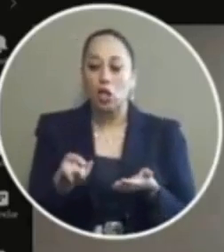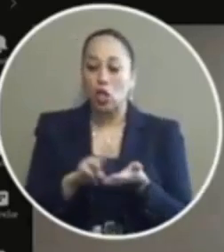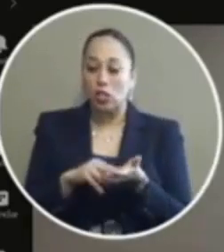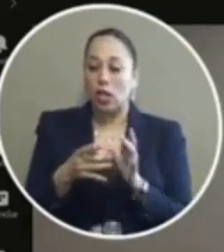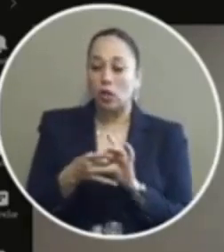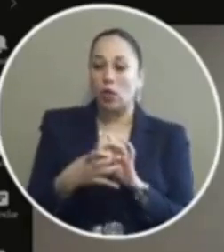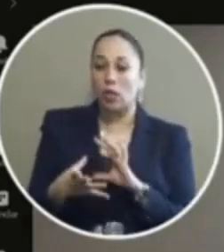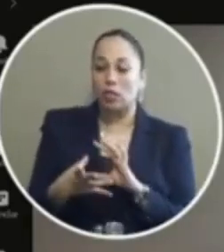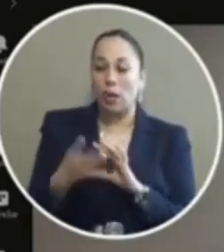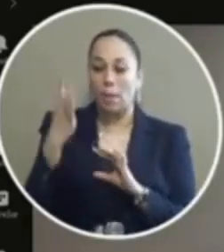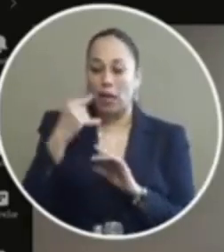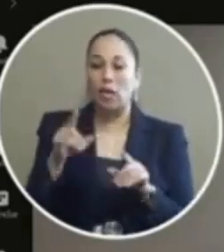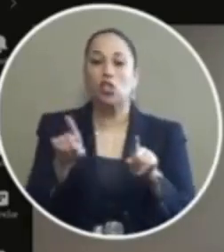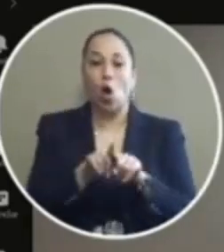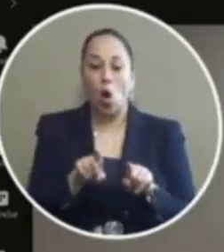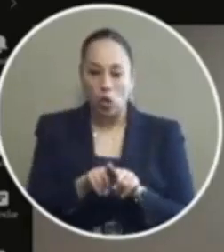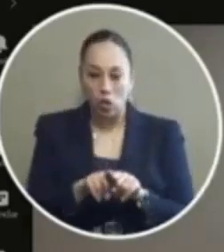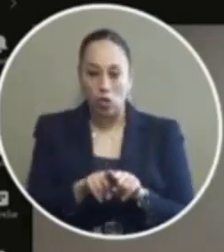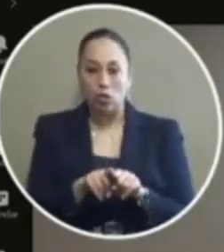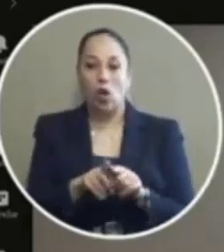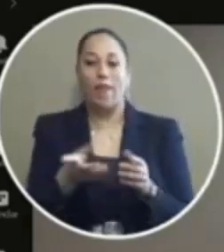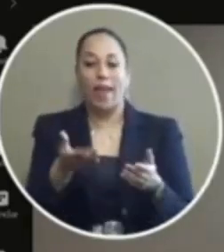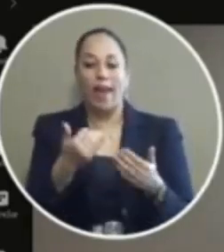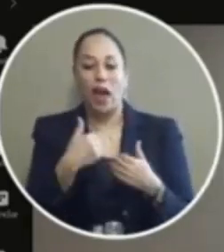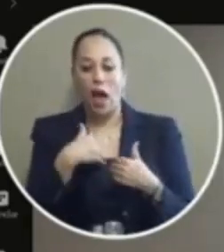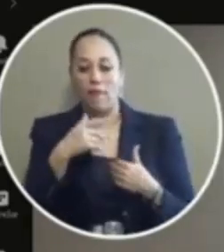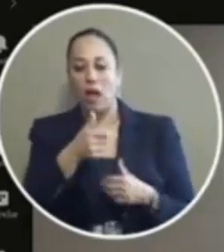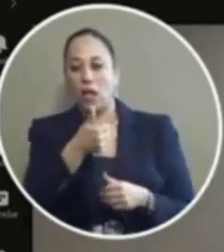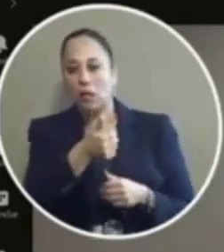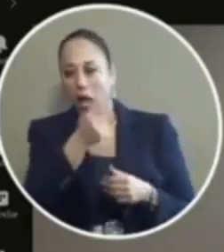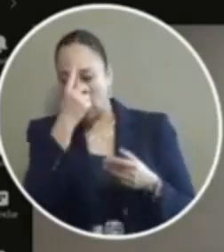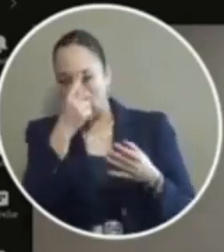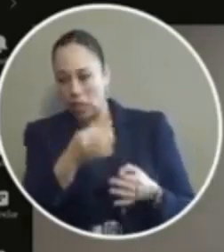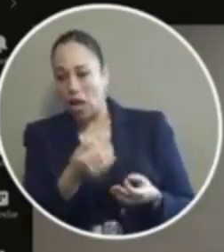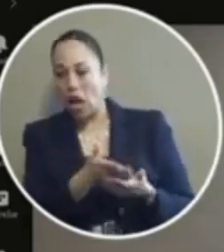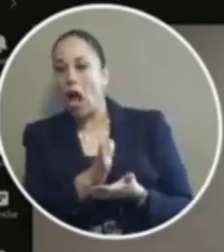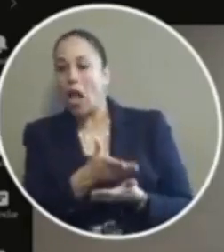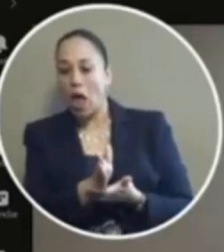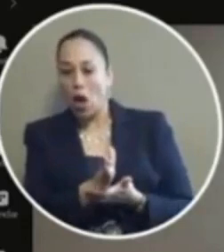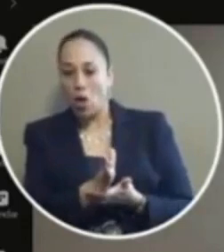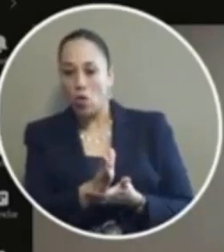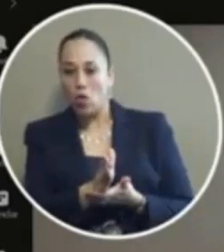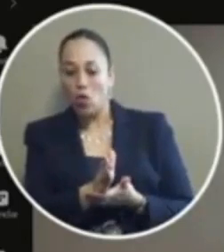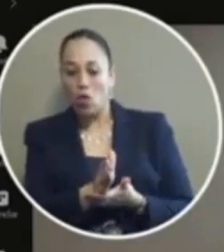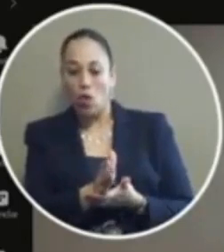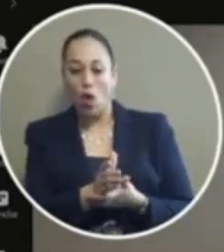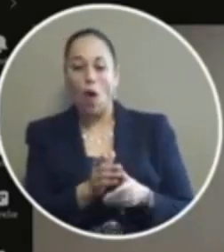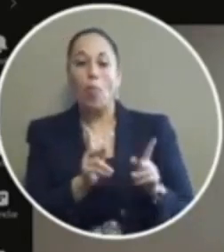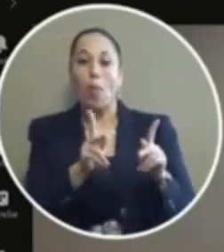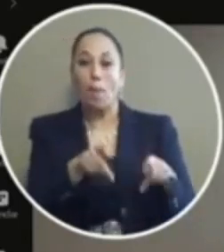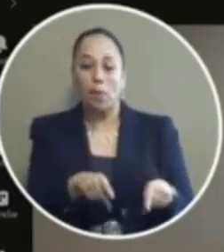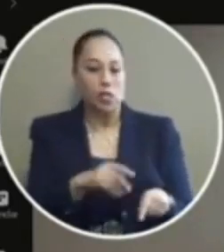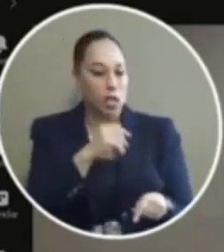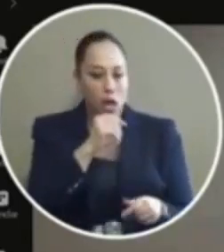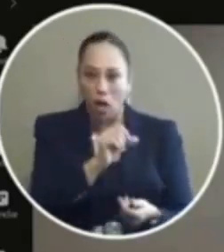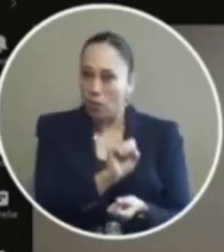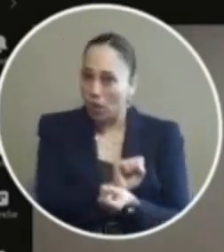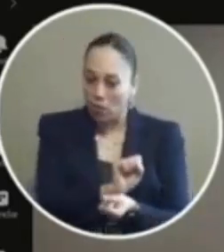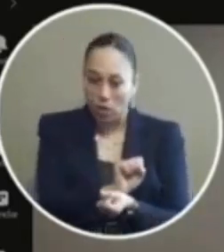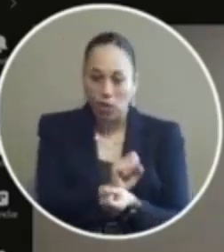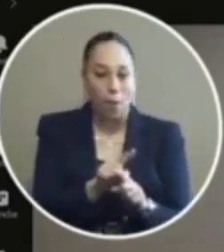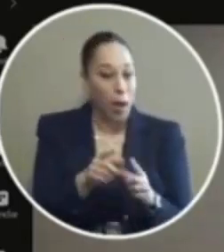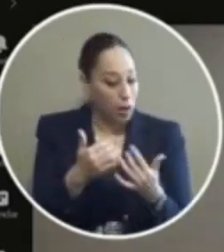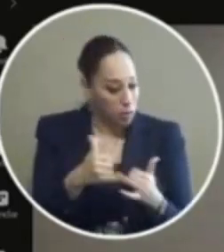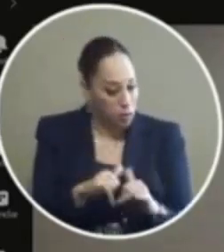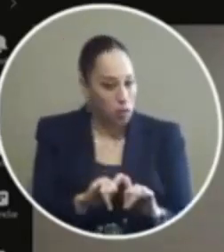because also the officer has the discretion of allowing of allowing defendant not to be arrested but